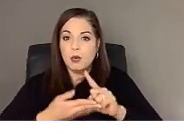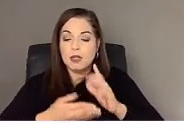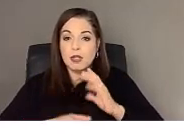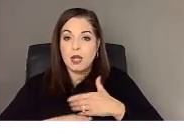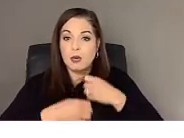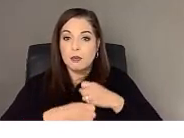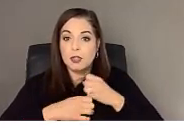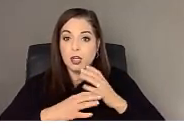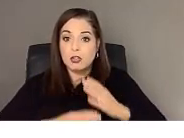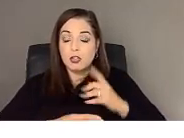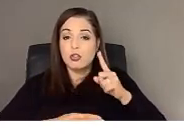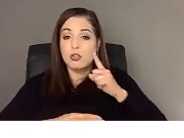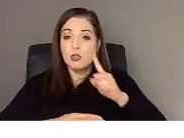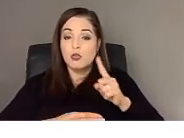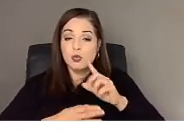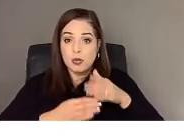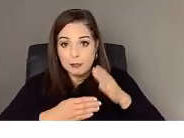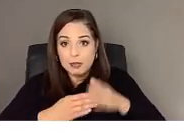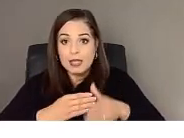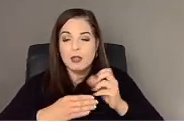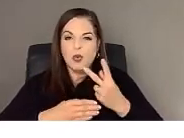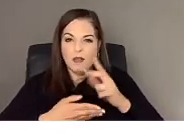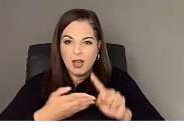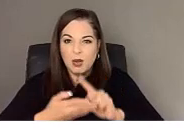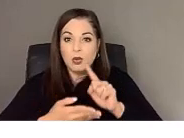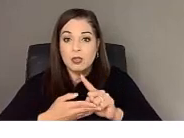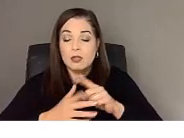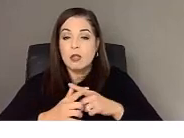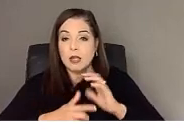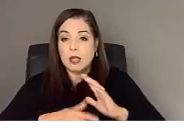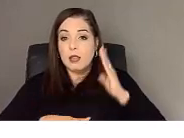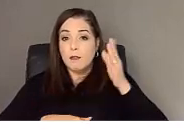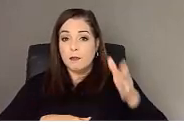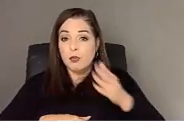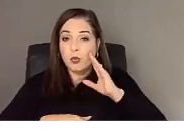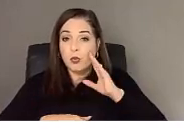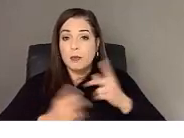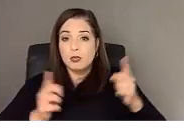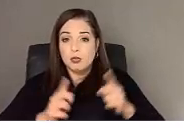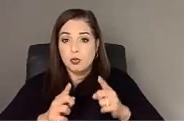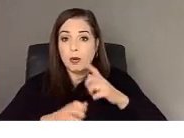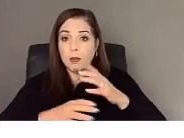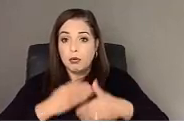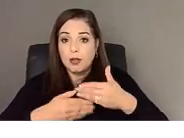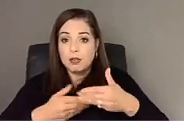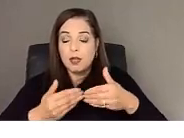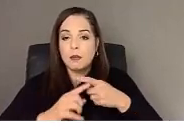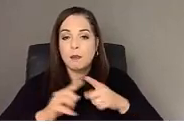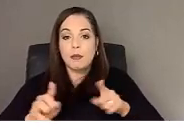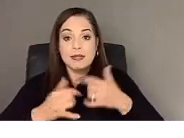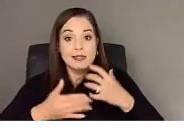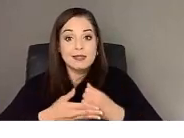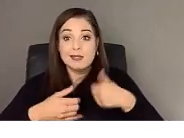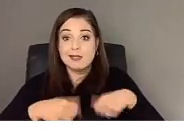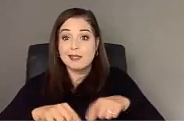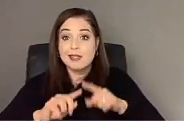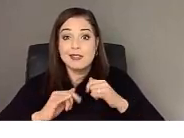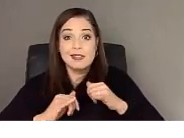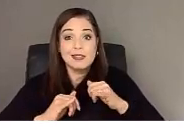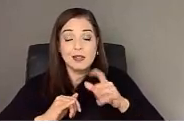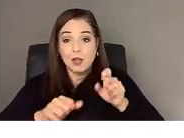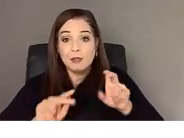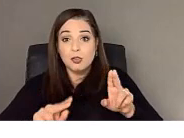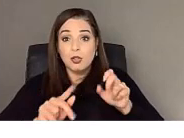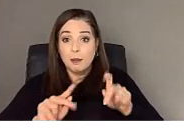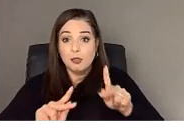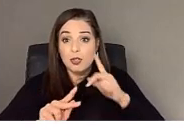We anticipate that in the future it's going to be a shorter process. But since there was an opportunity to reach health coaches, we